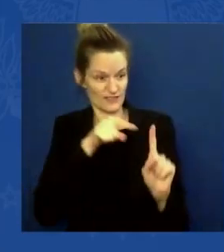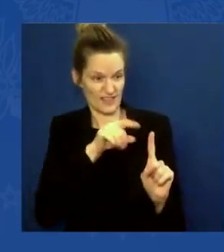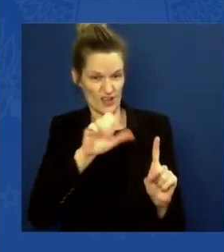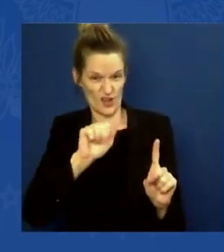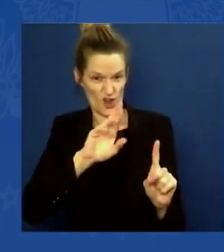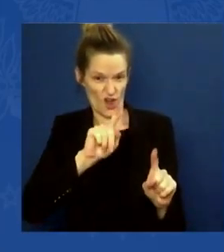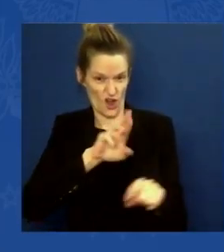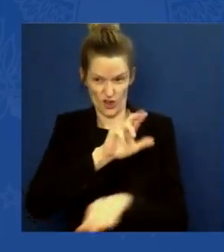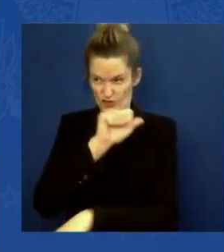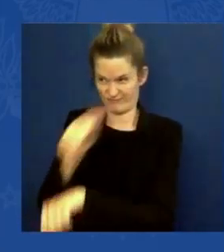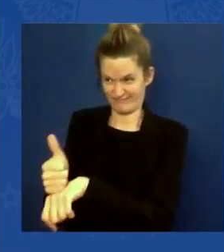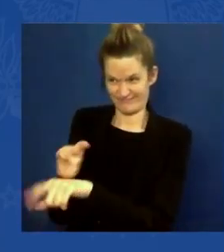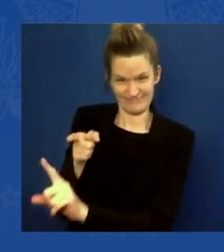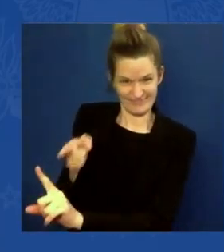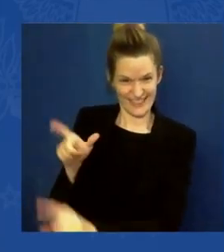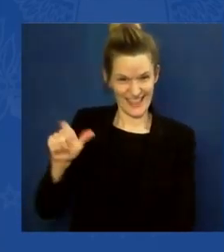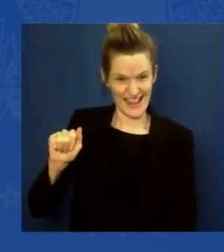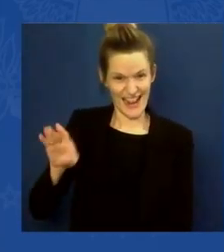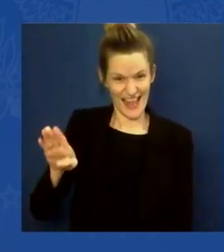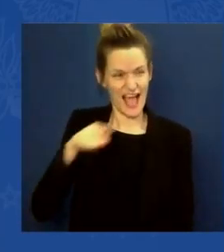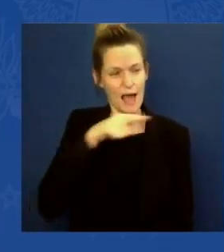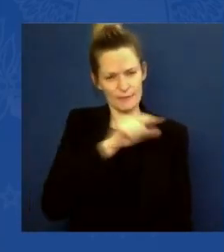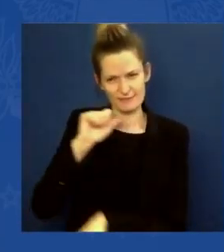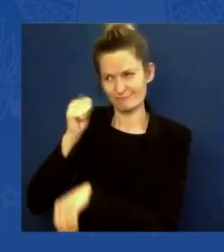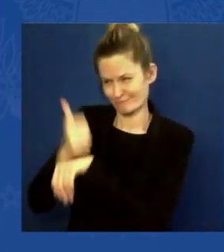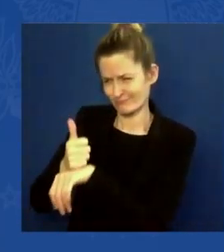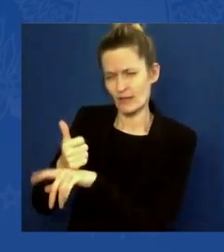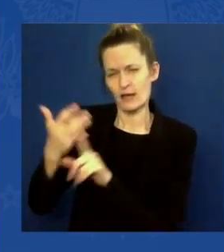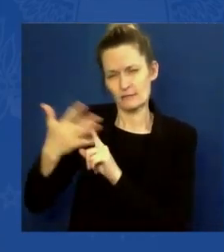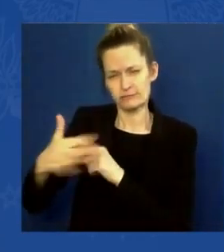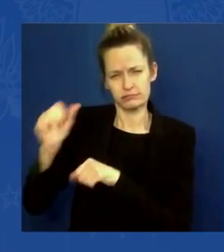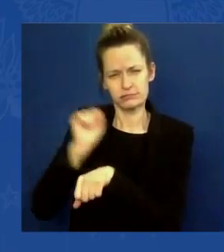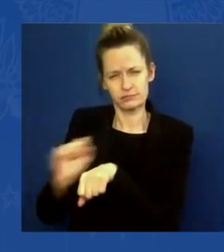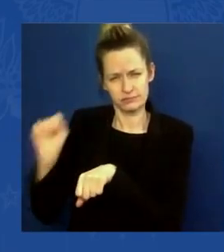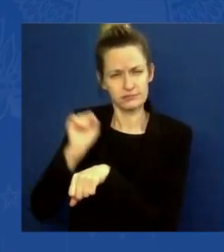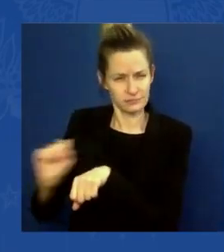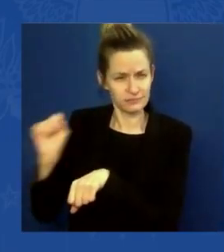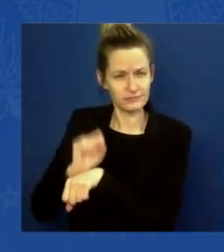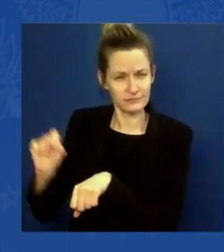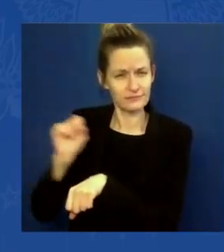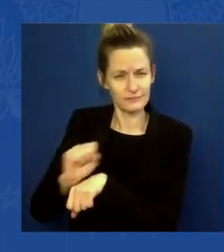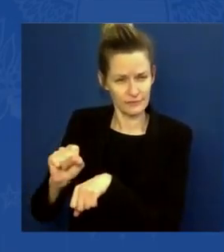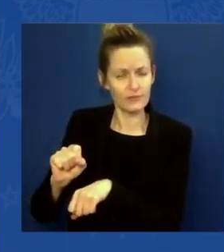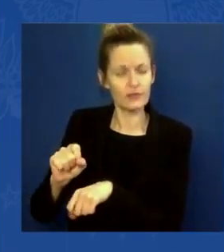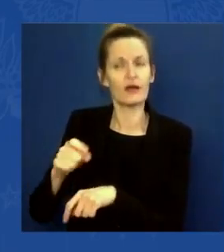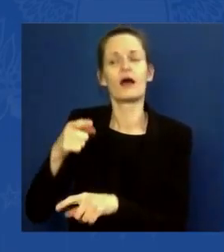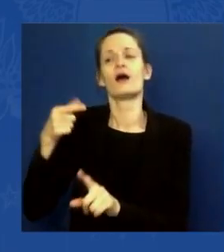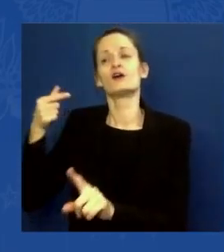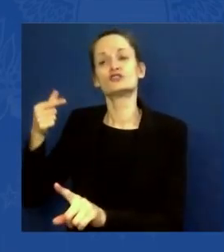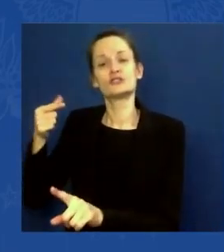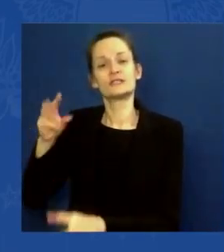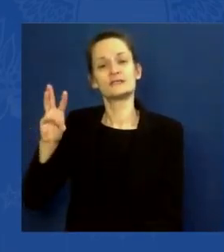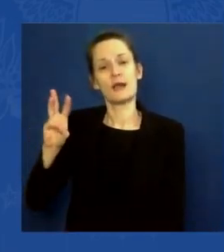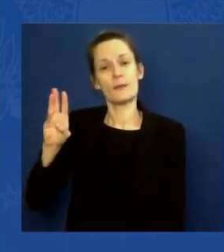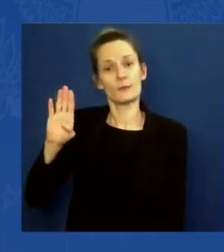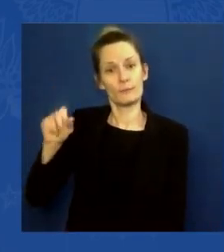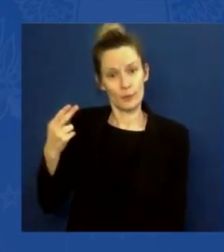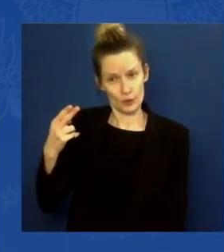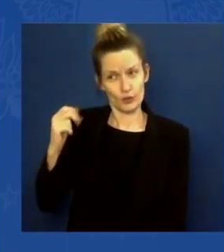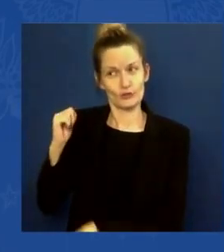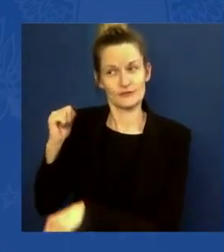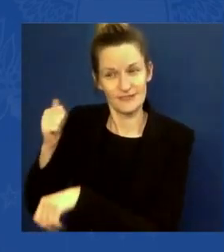Leaders of both parties have recognized that clean energy future and economic is an economic imperative and a national security imperative